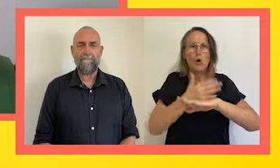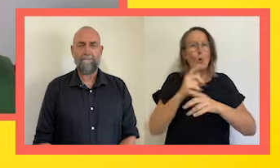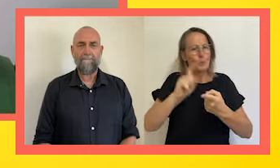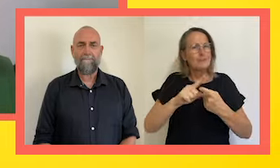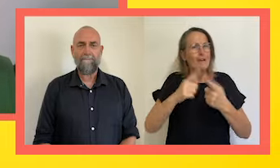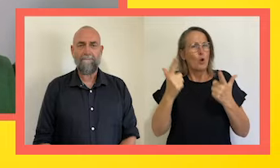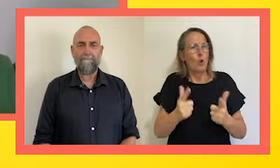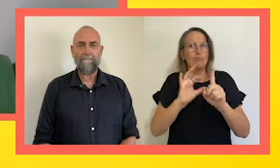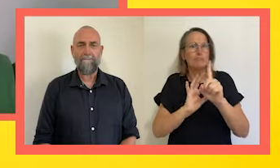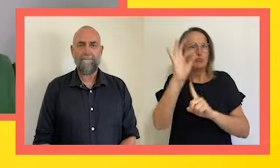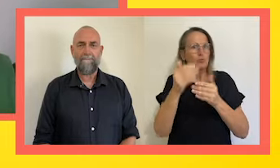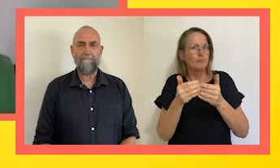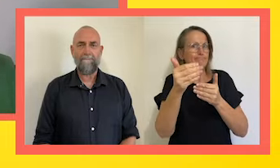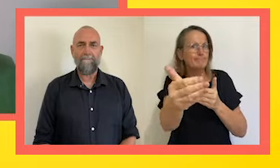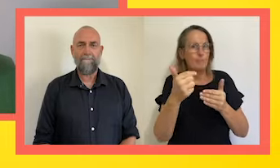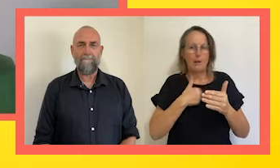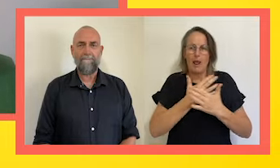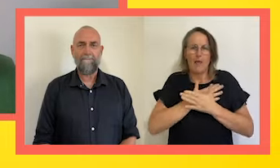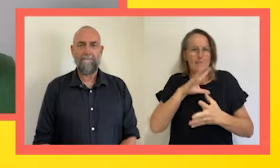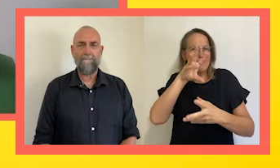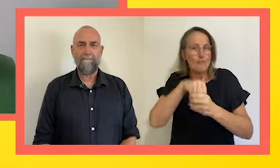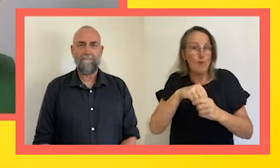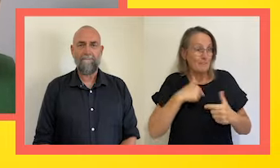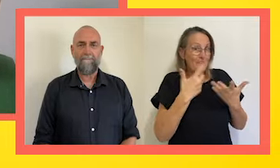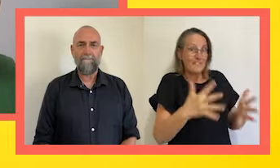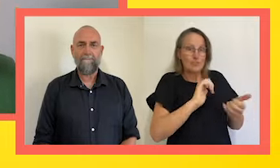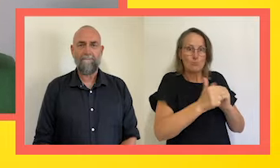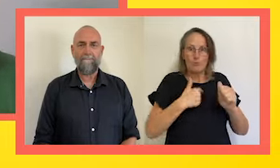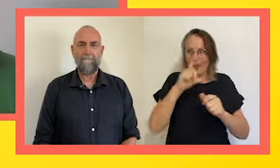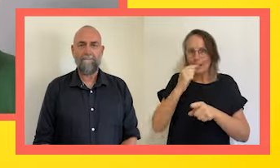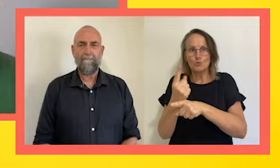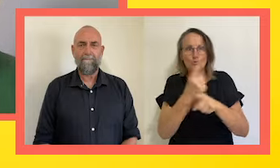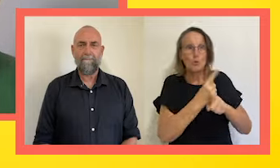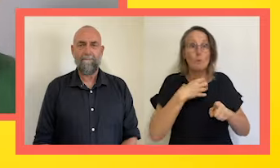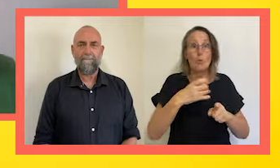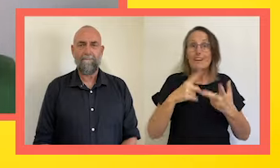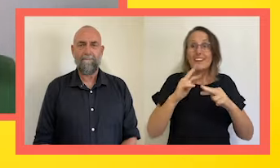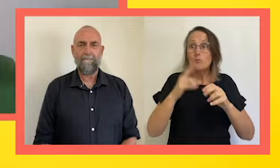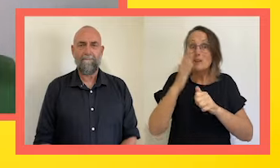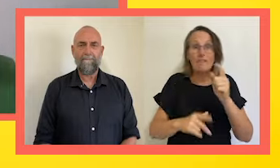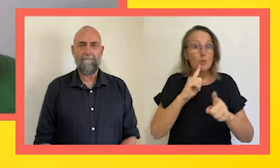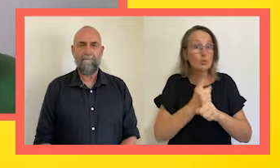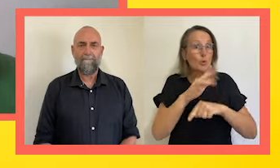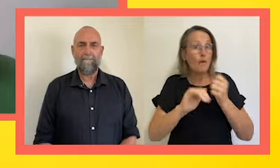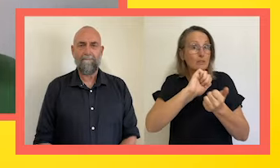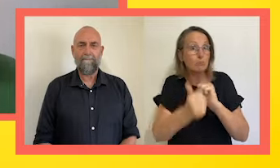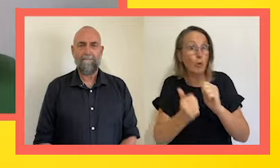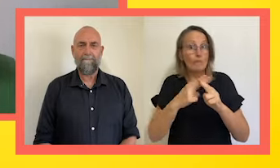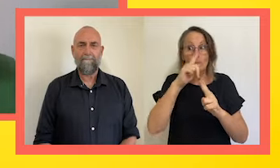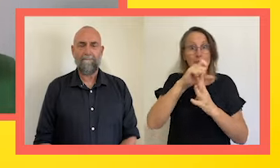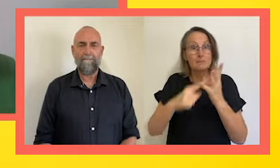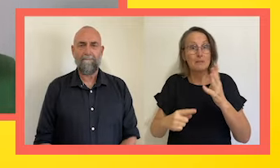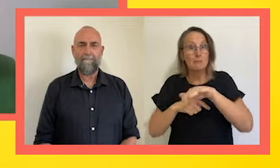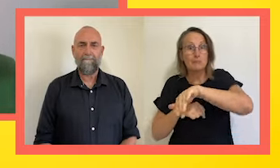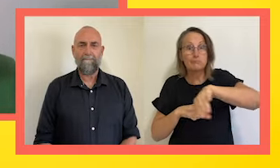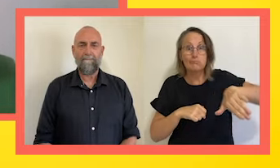go. And I've really loved still being involved and being able to speak about these things because if they're not spoken about, they're not addressed and